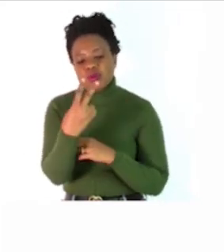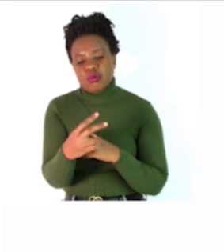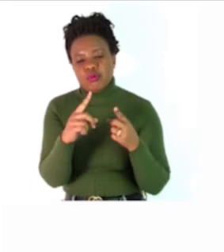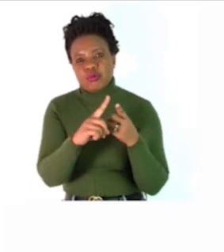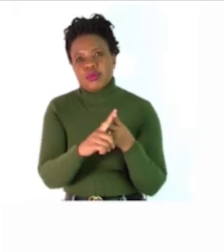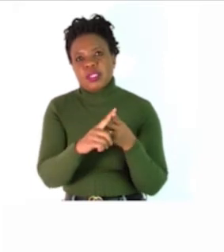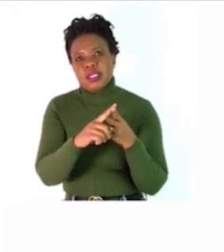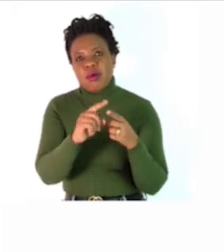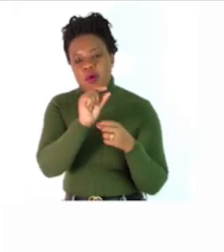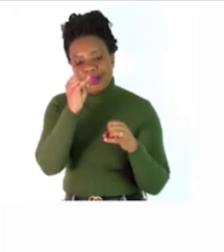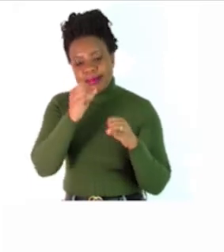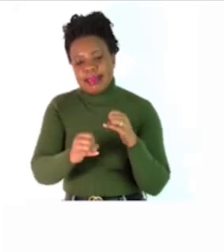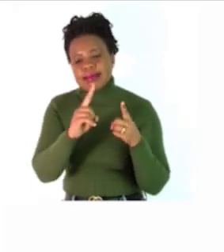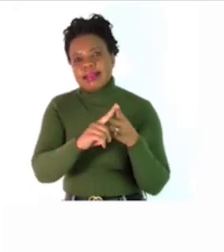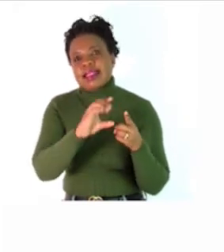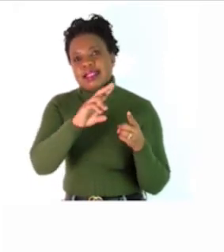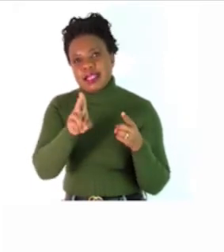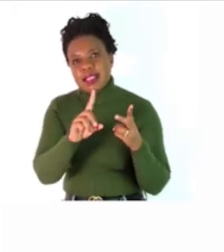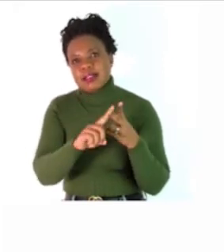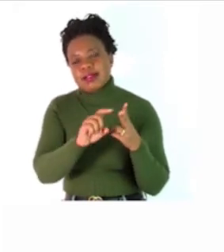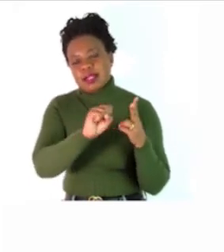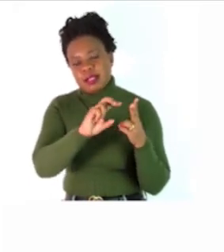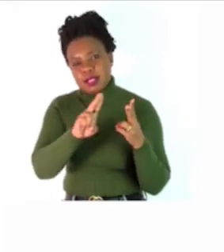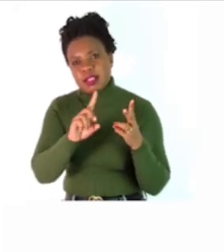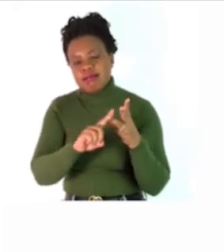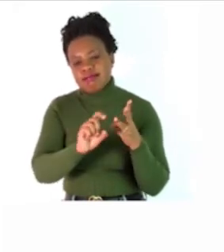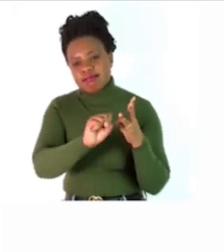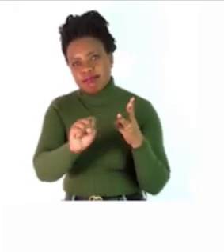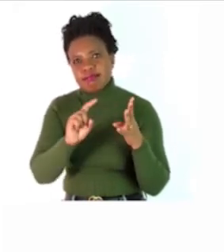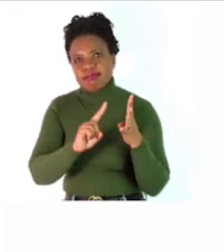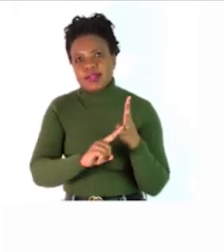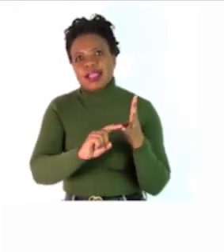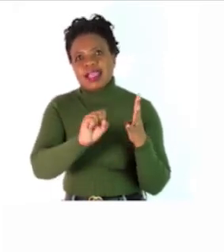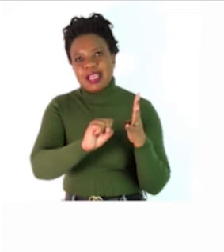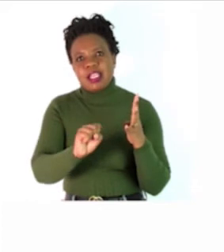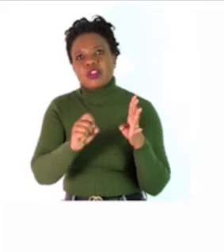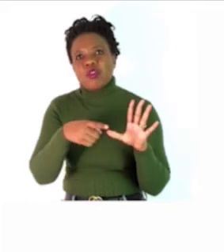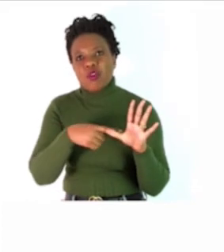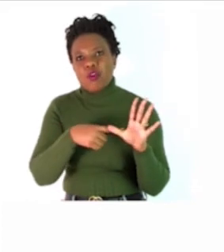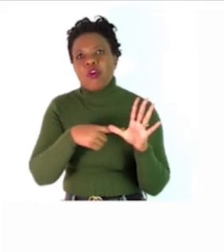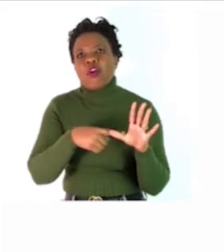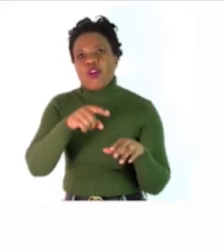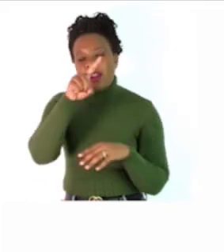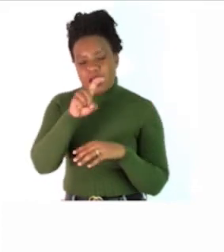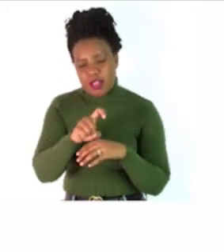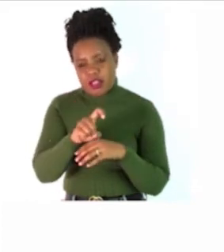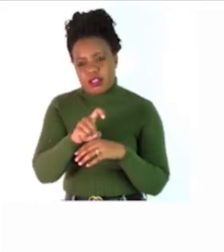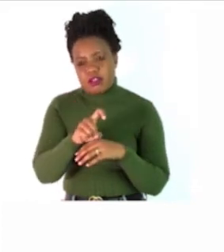sh s s or double s s or x we add an es